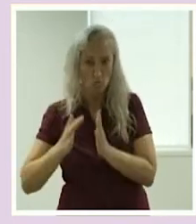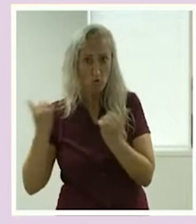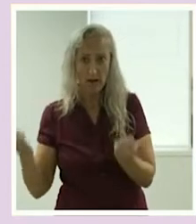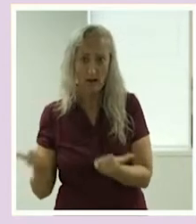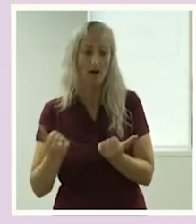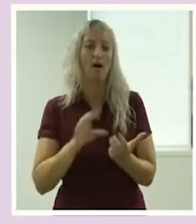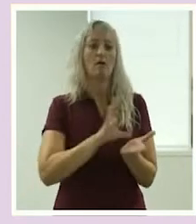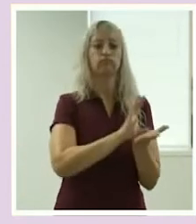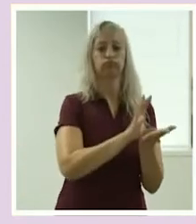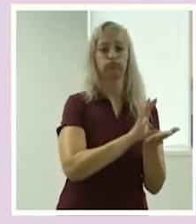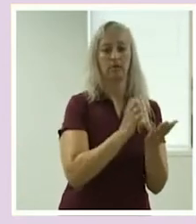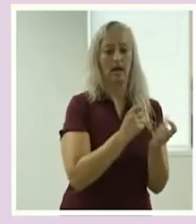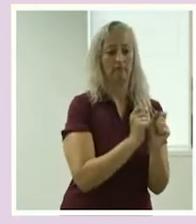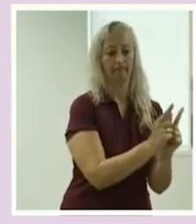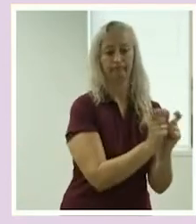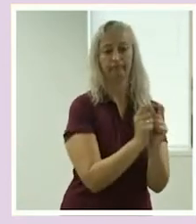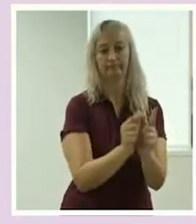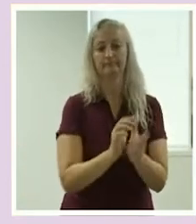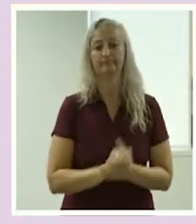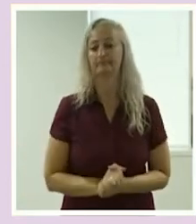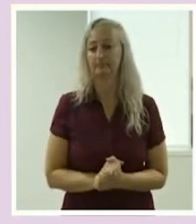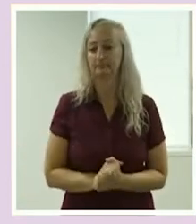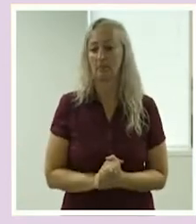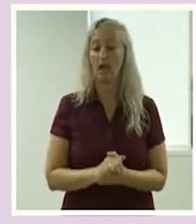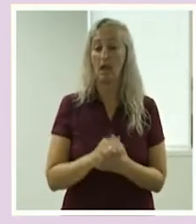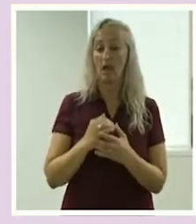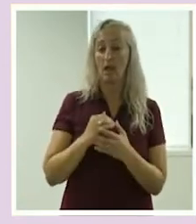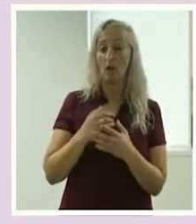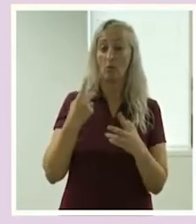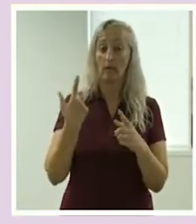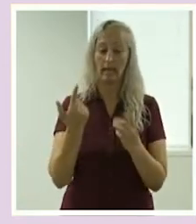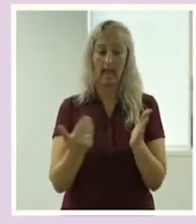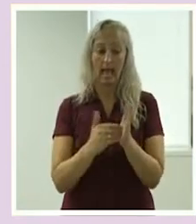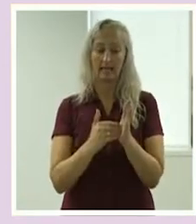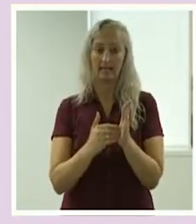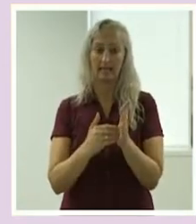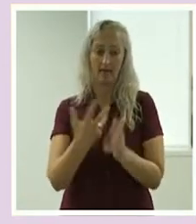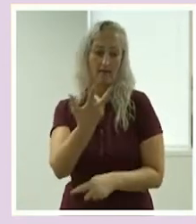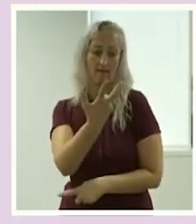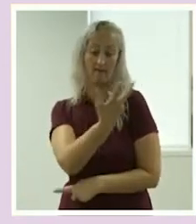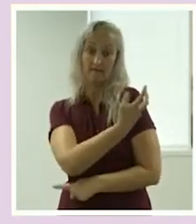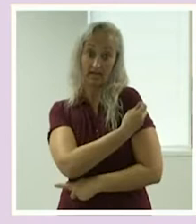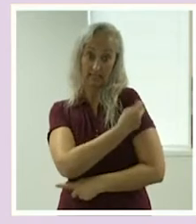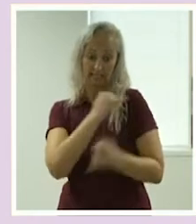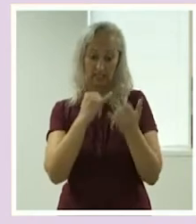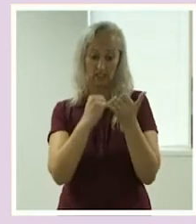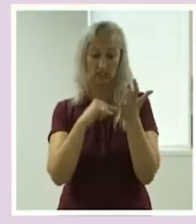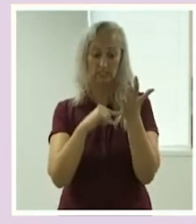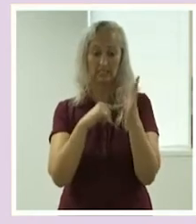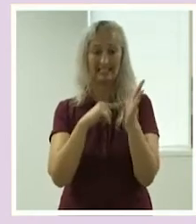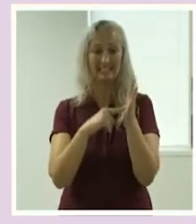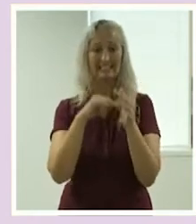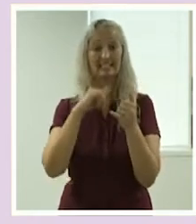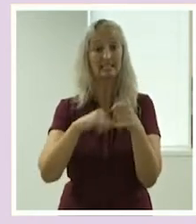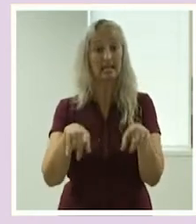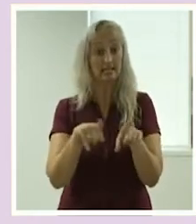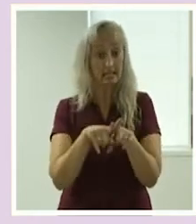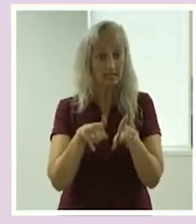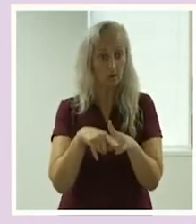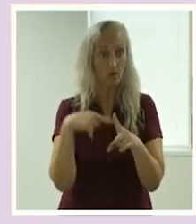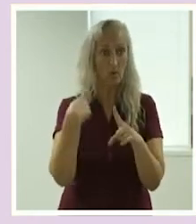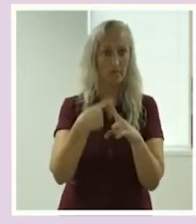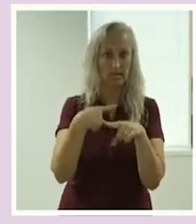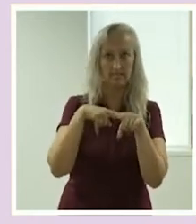19 control training on the platform and we added vaccination status and made vaccinations mandatory in line with the latest health advice